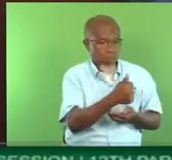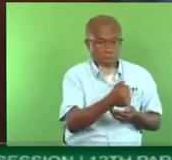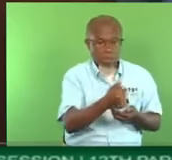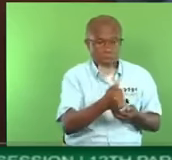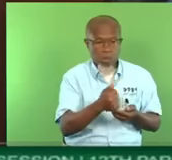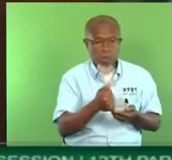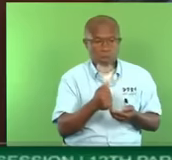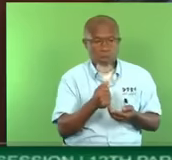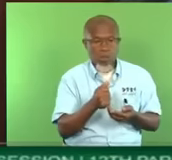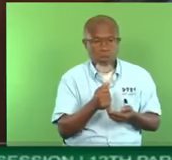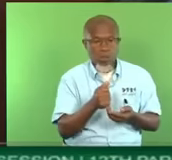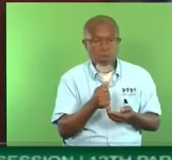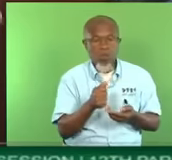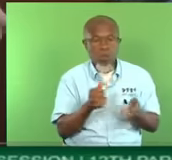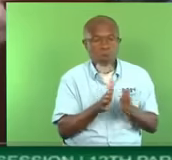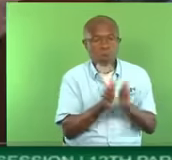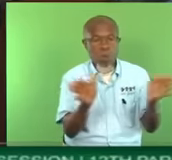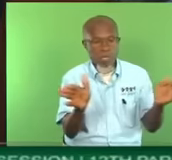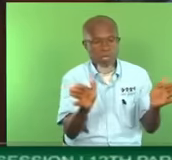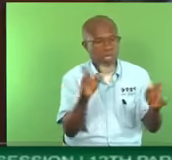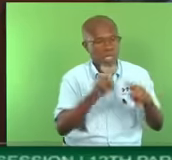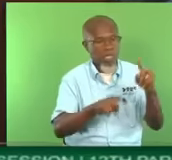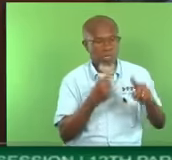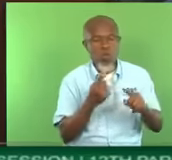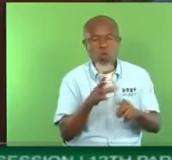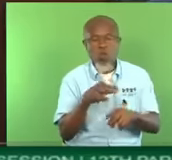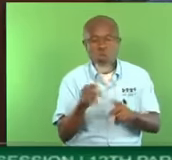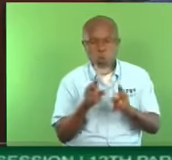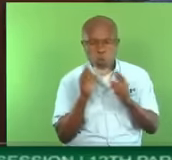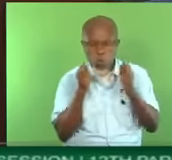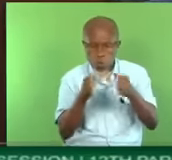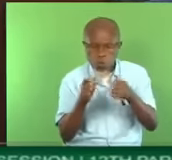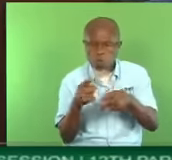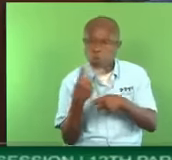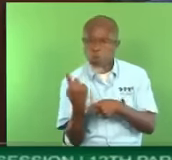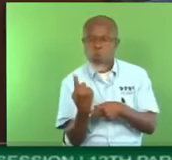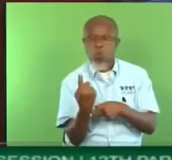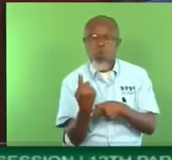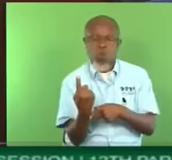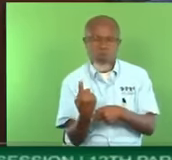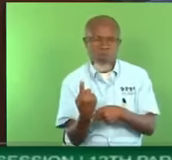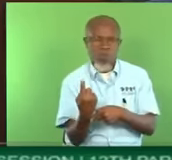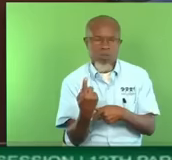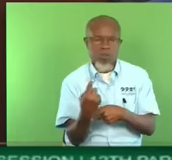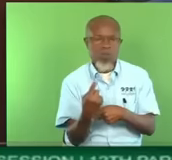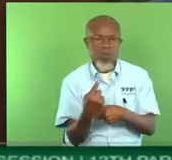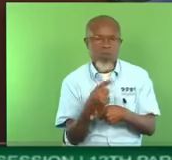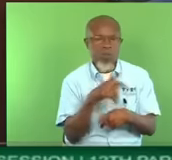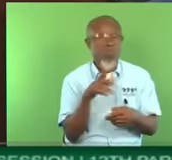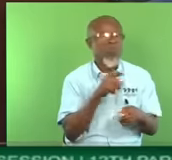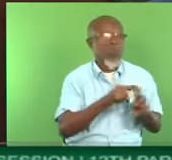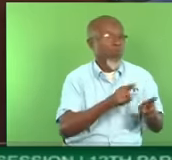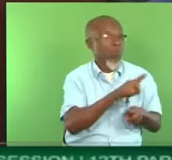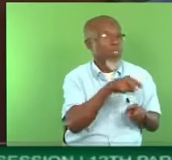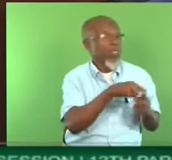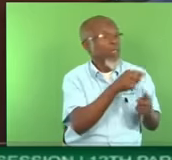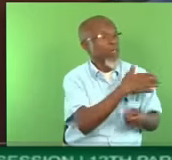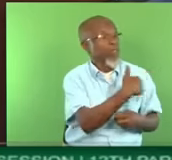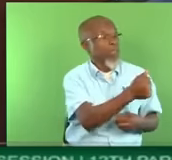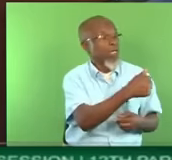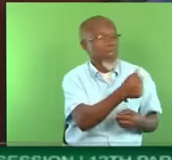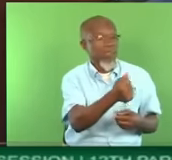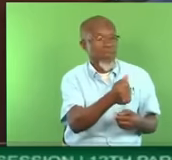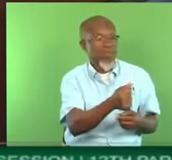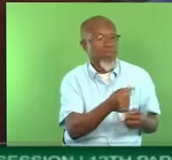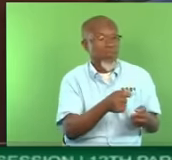boat, they don't go through tenders board. When they're buying equipment for the strategic intelligence agency, they don't go through central